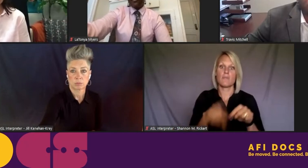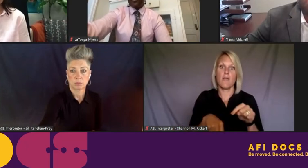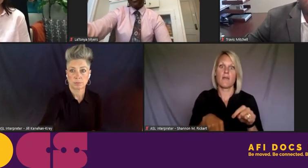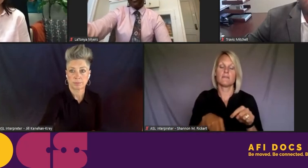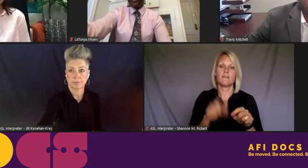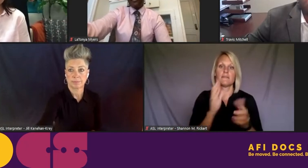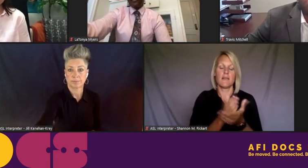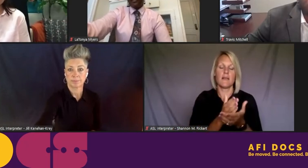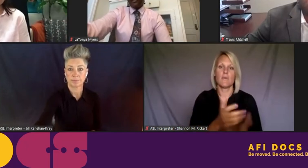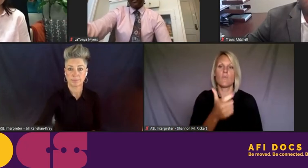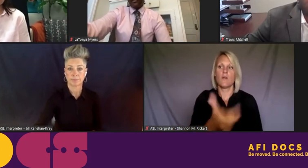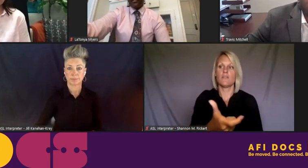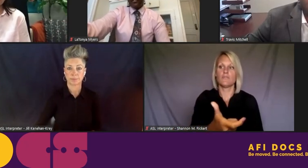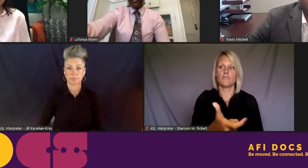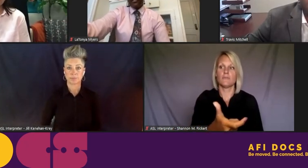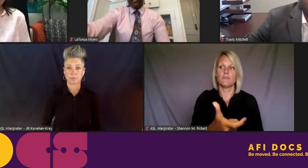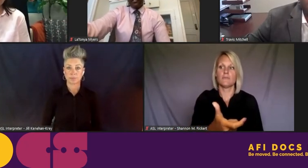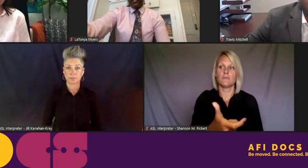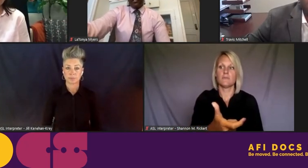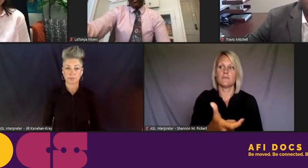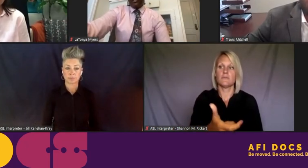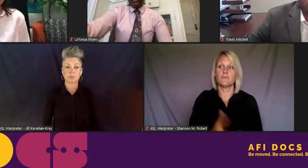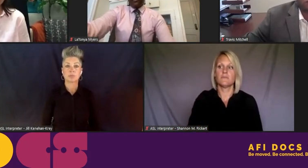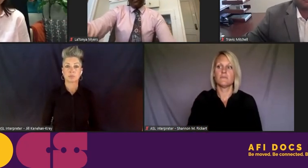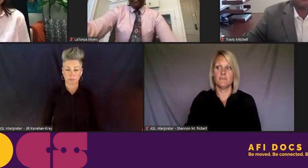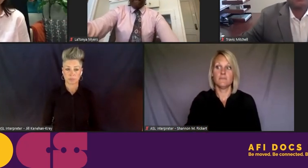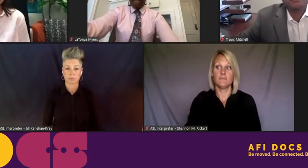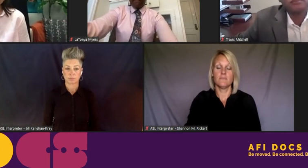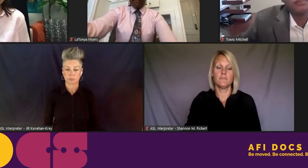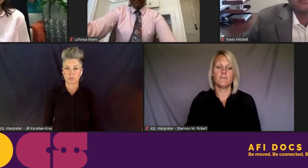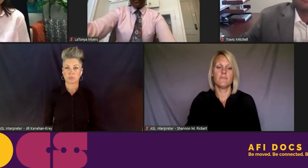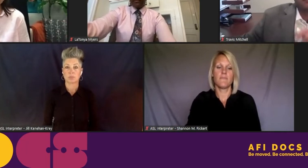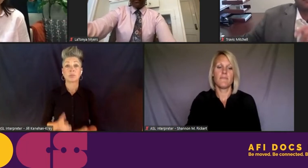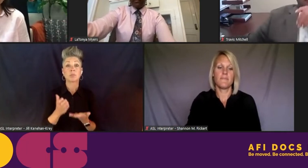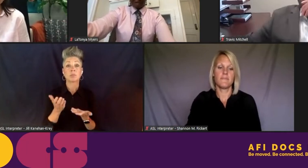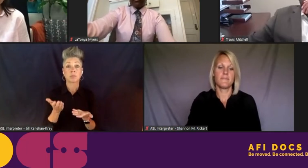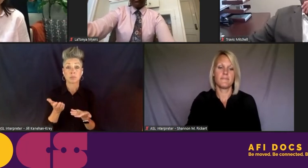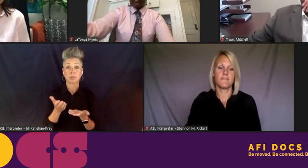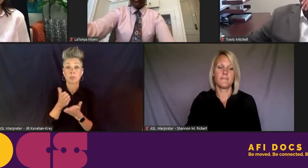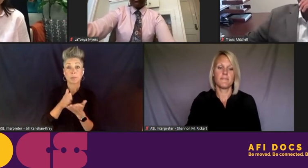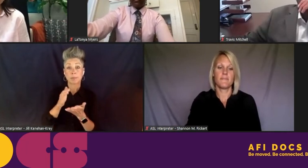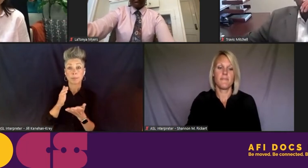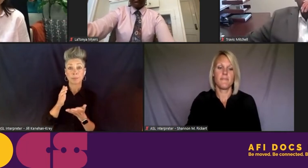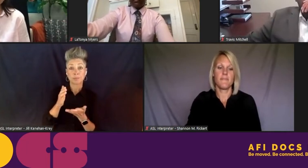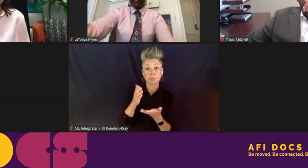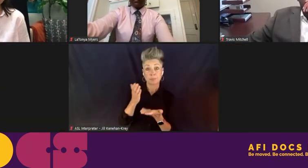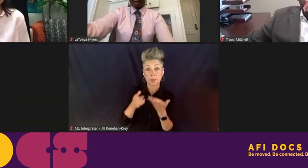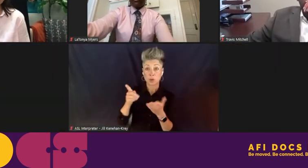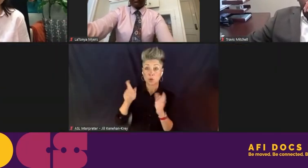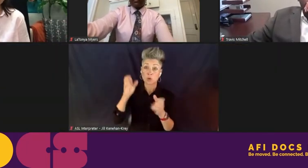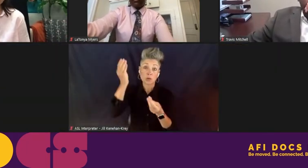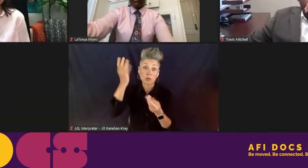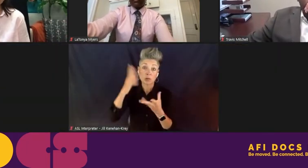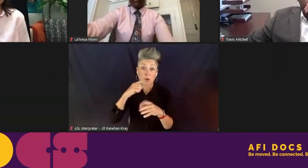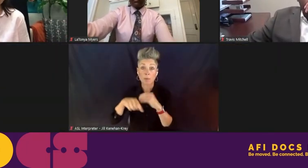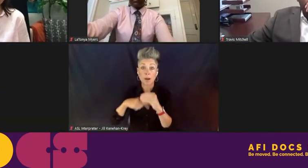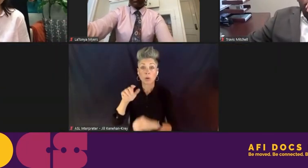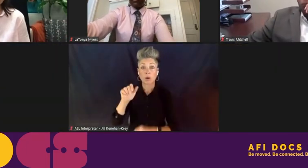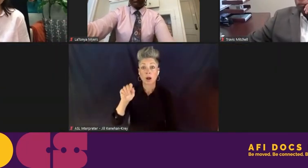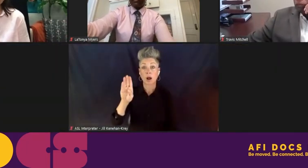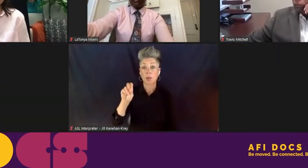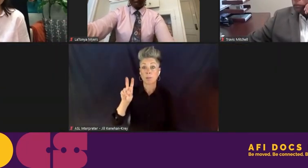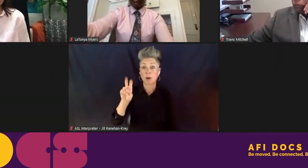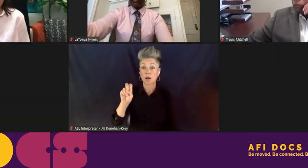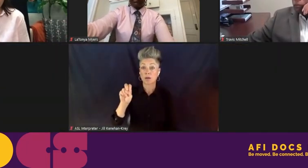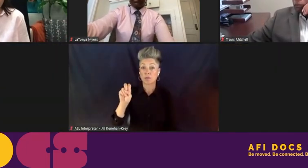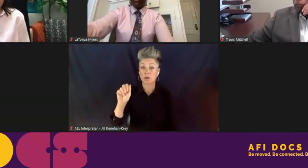And part of that storytelling, maybe you could tell us a little about above all odds, and anything